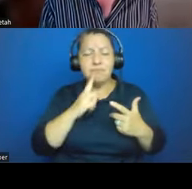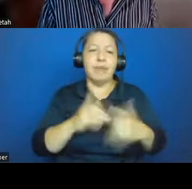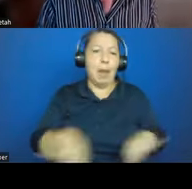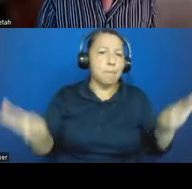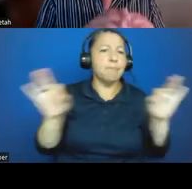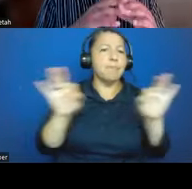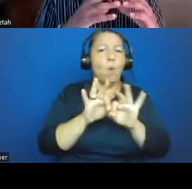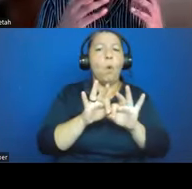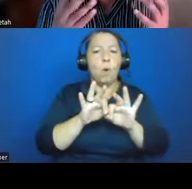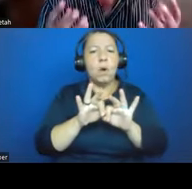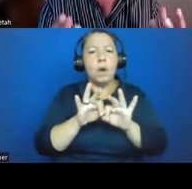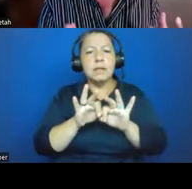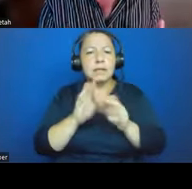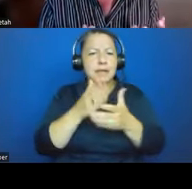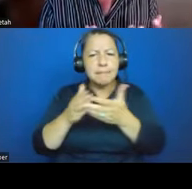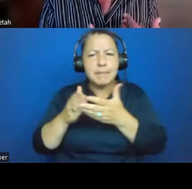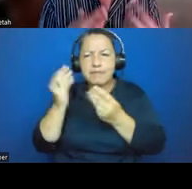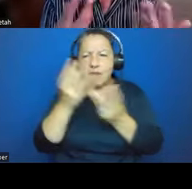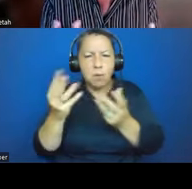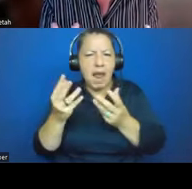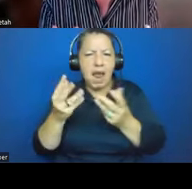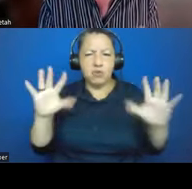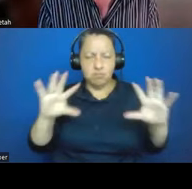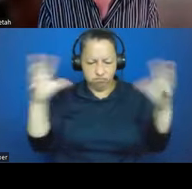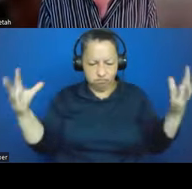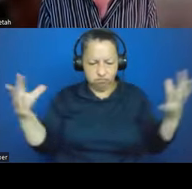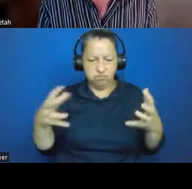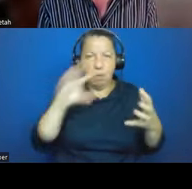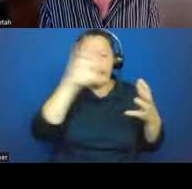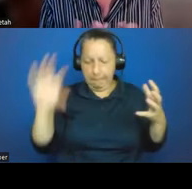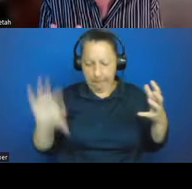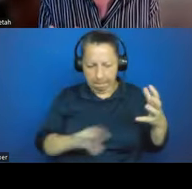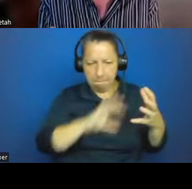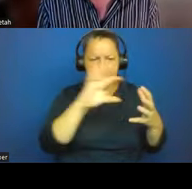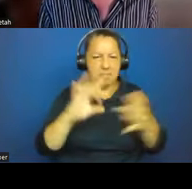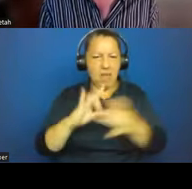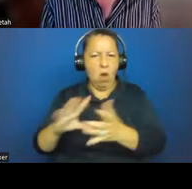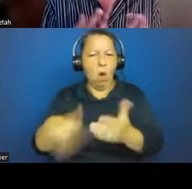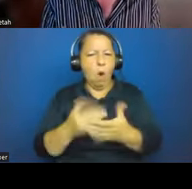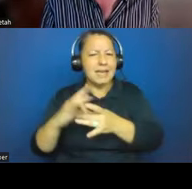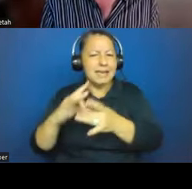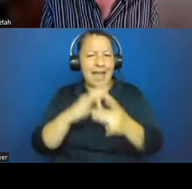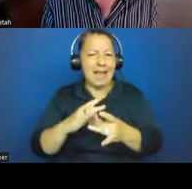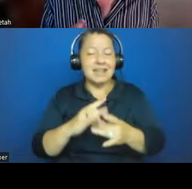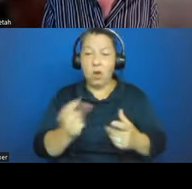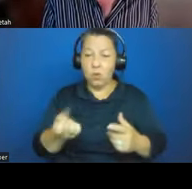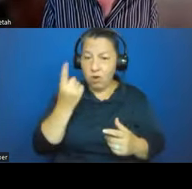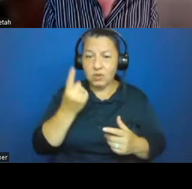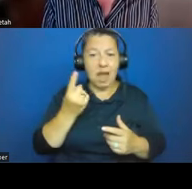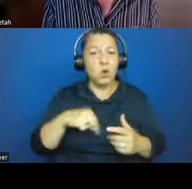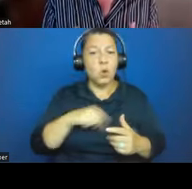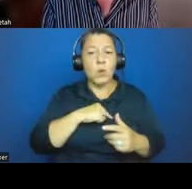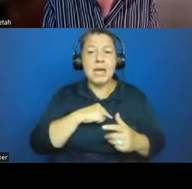sets. We've effectively advanced, and I say that very respectfully, we've advanced the types of